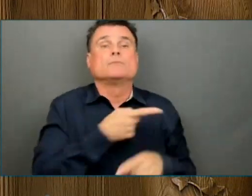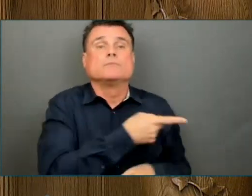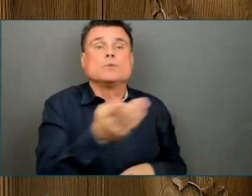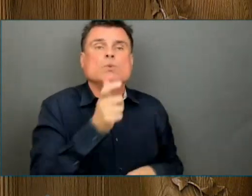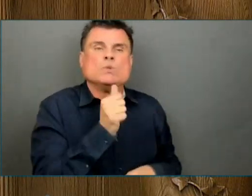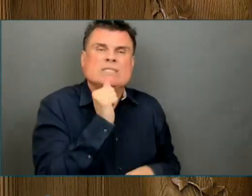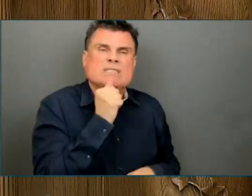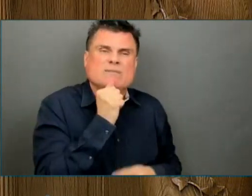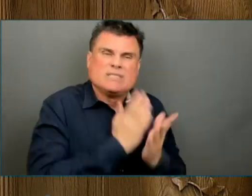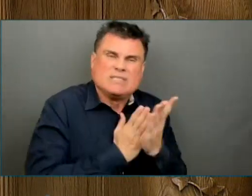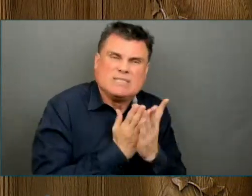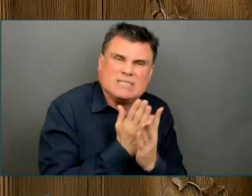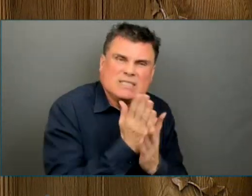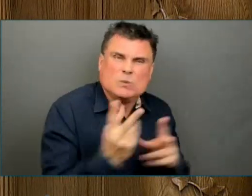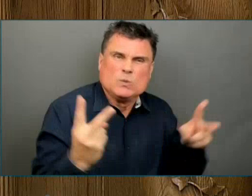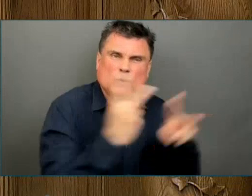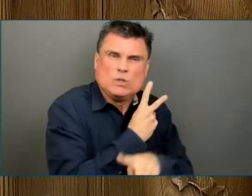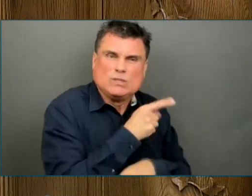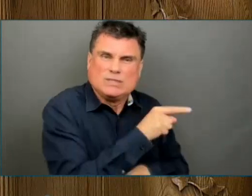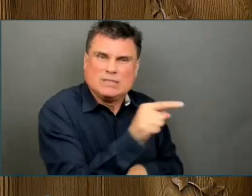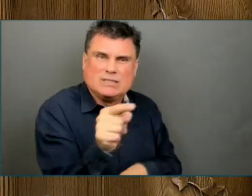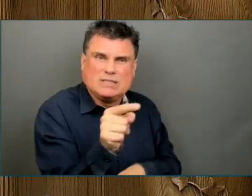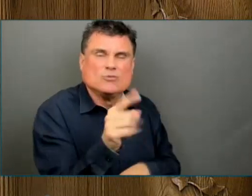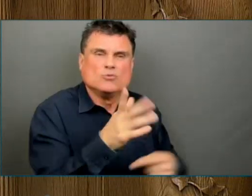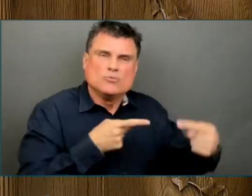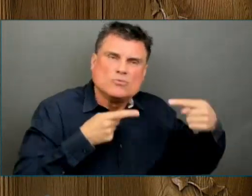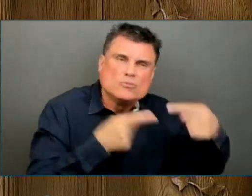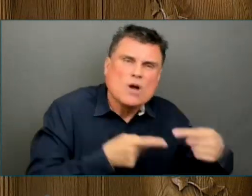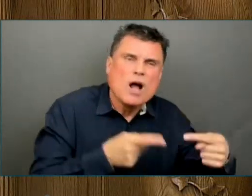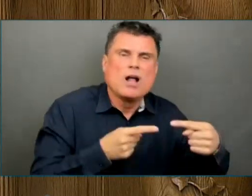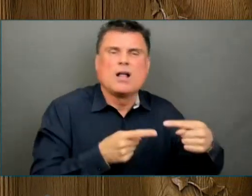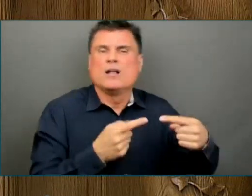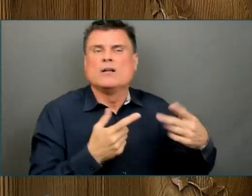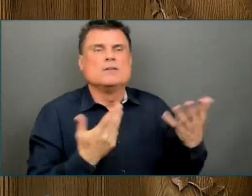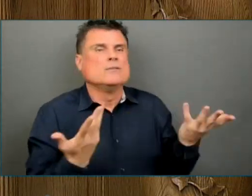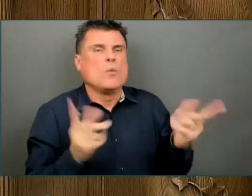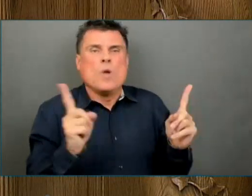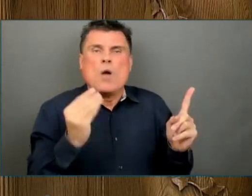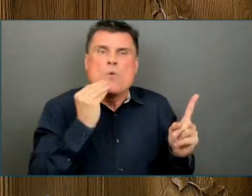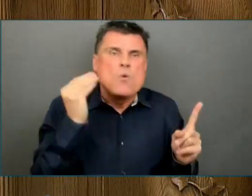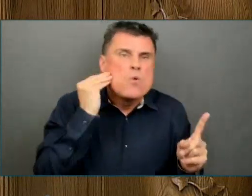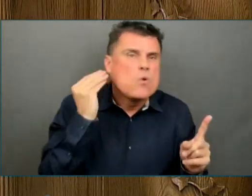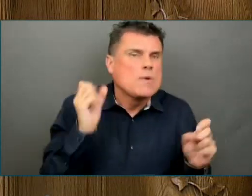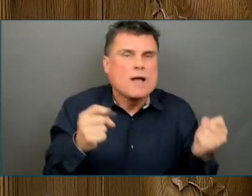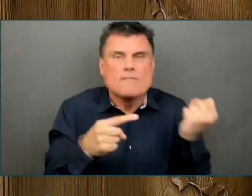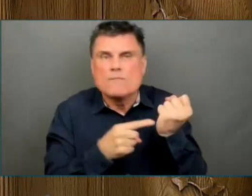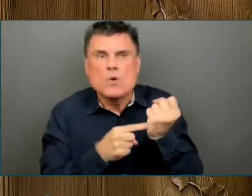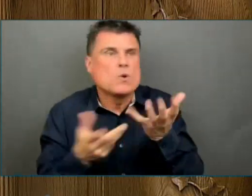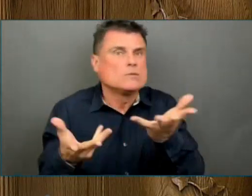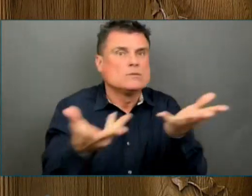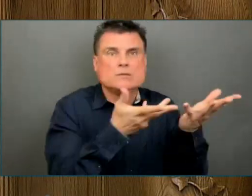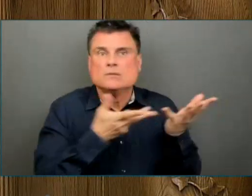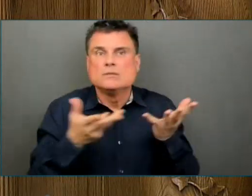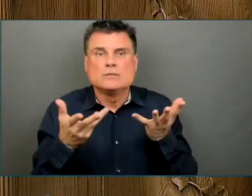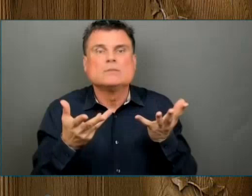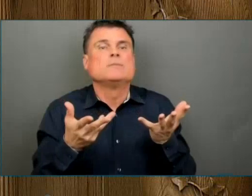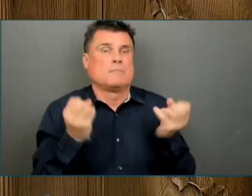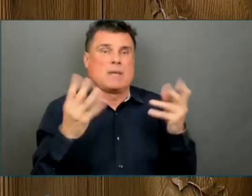housing insecurity. COVID-19 has also made the challenge of homelessness more visible in our communities.